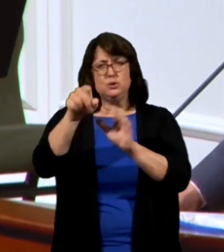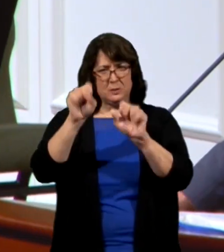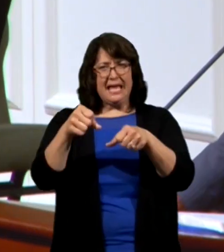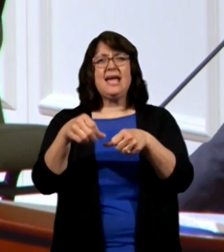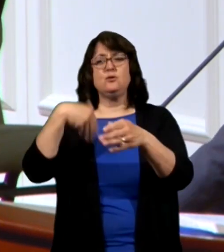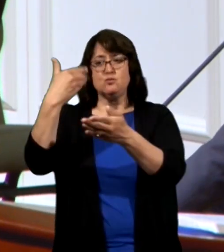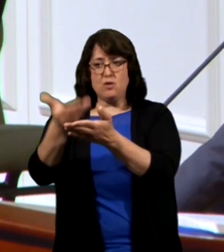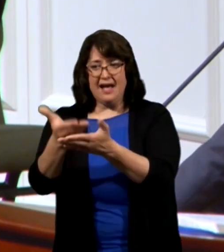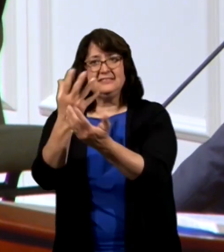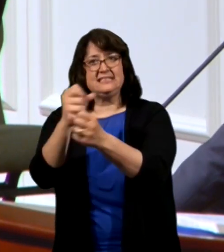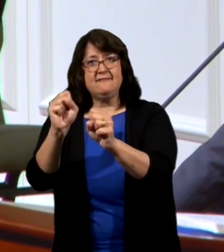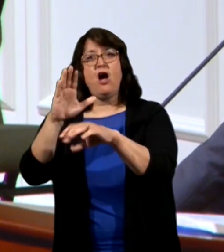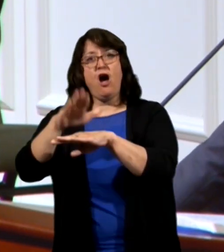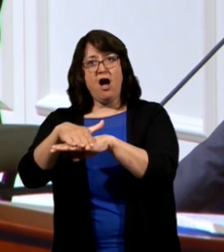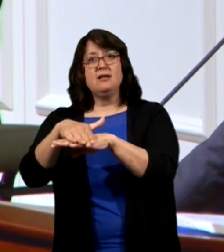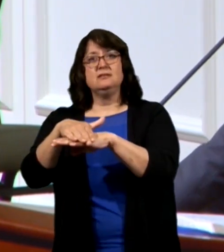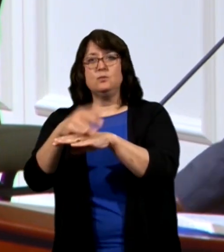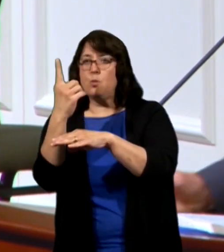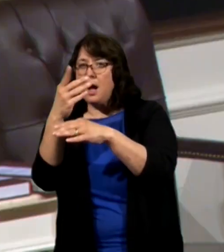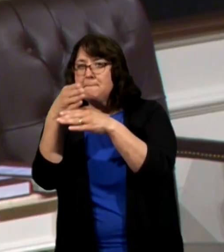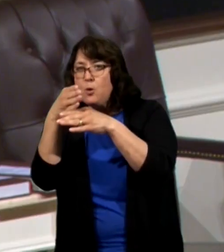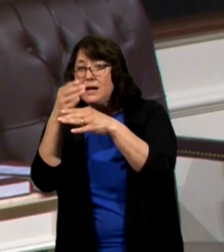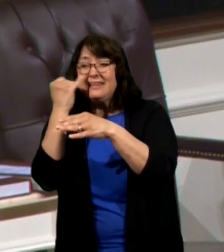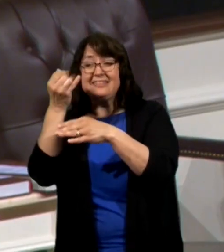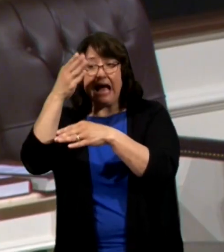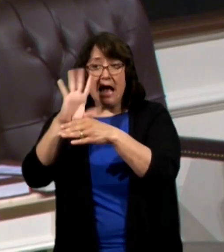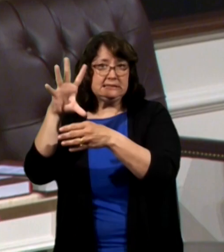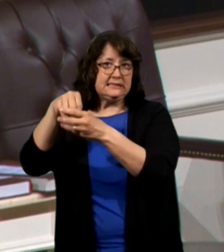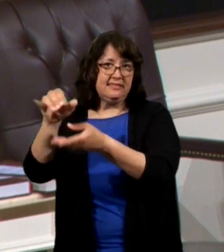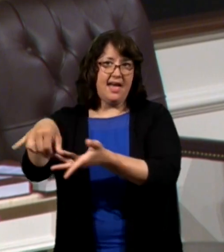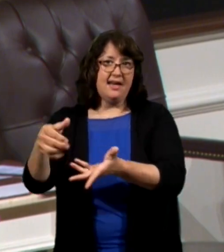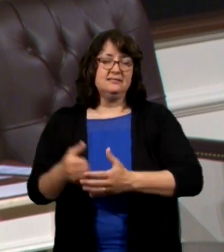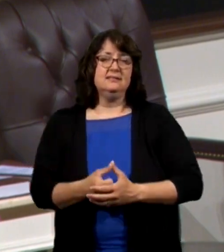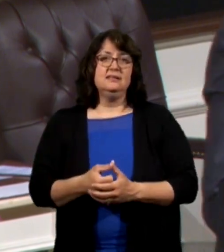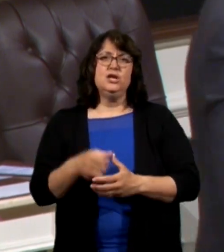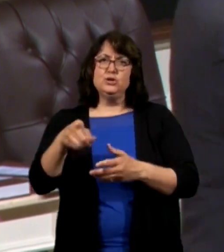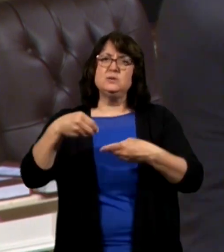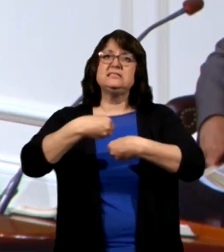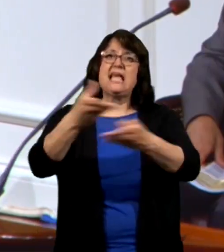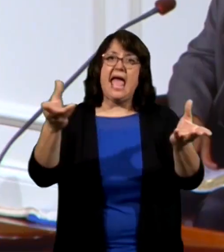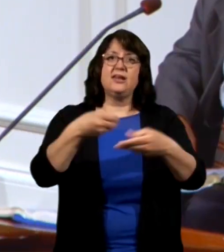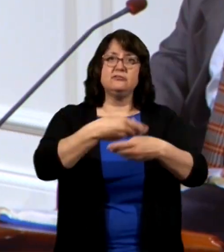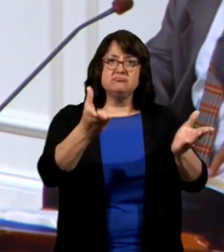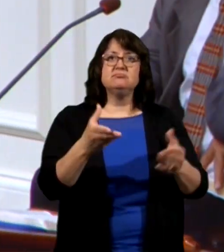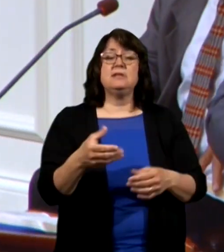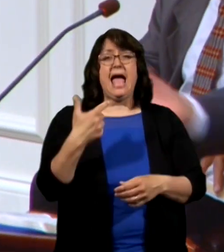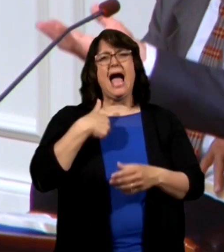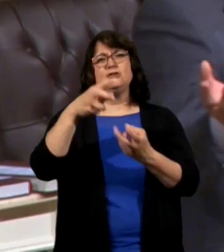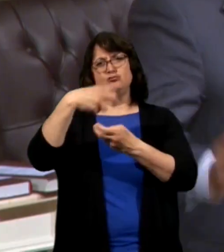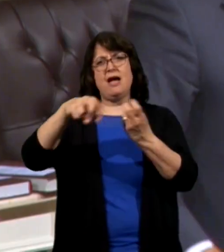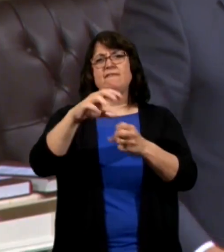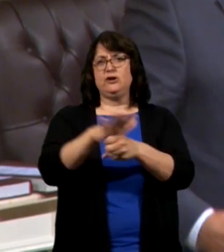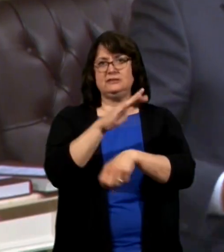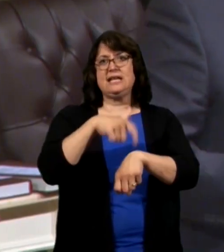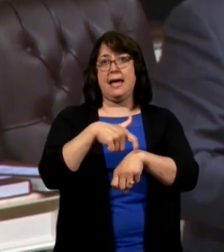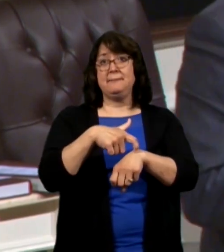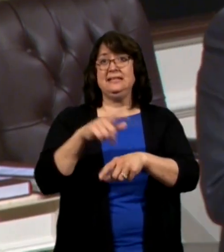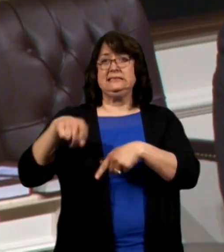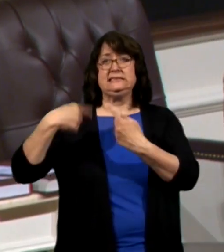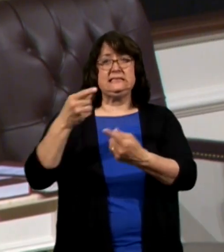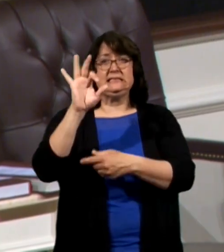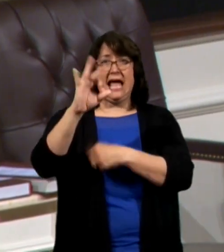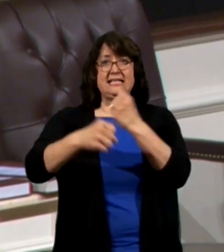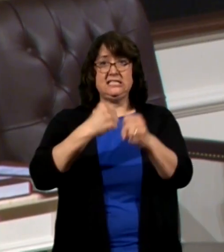on board if God's in it and so you scatter it abroad I travel full time the last nine